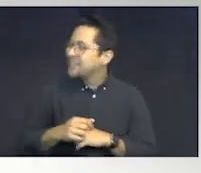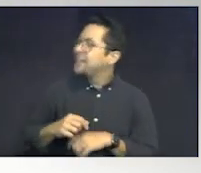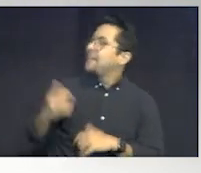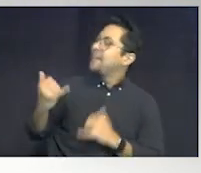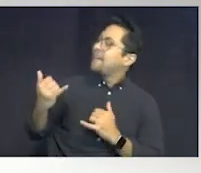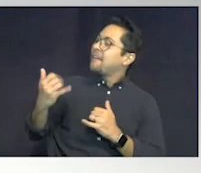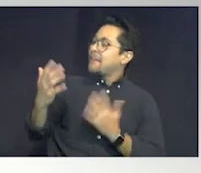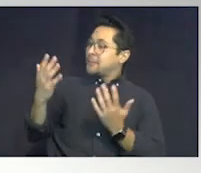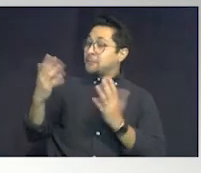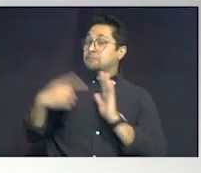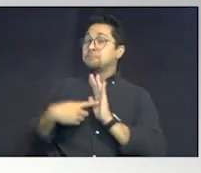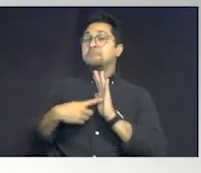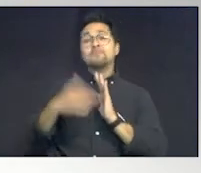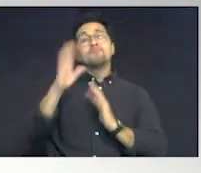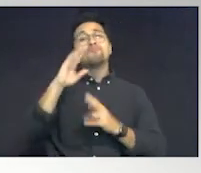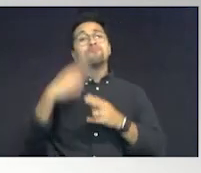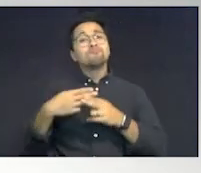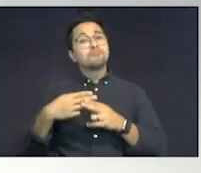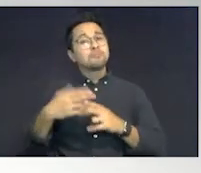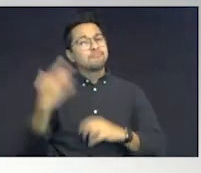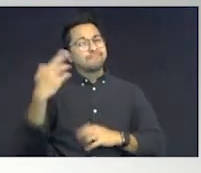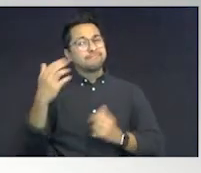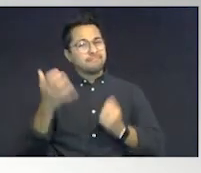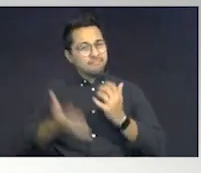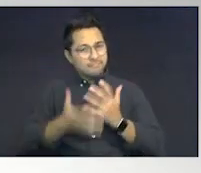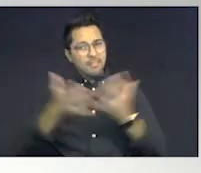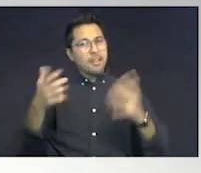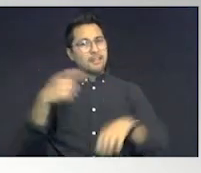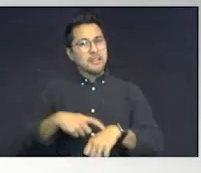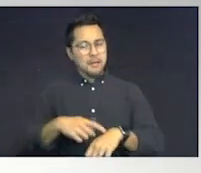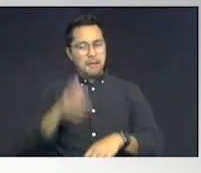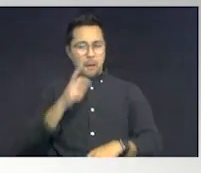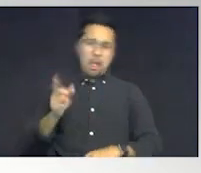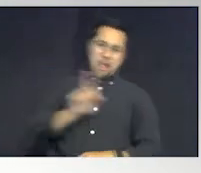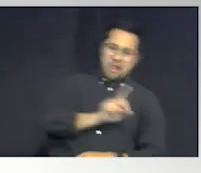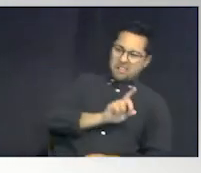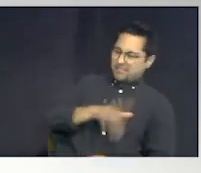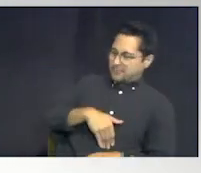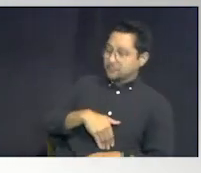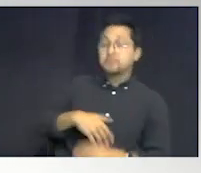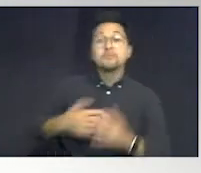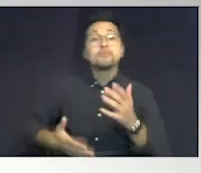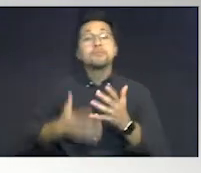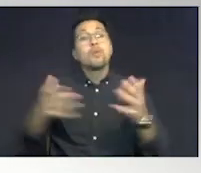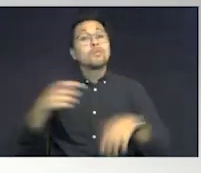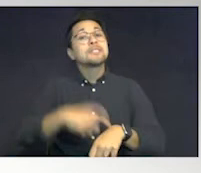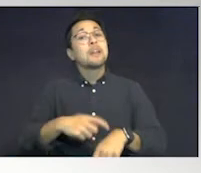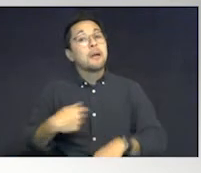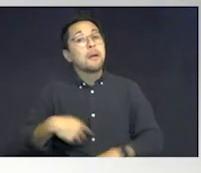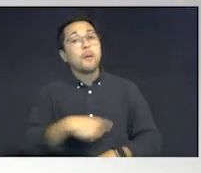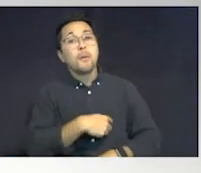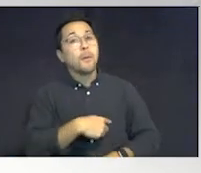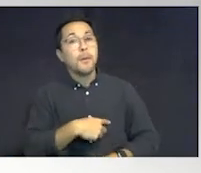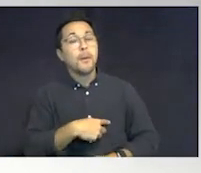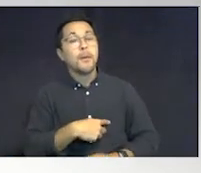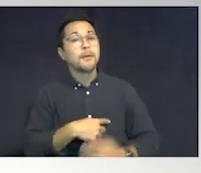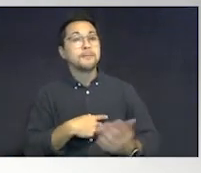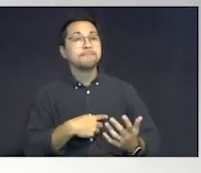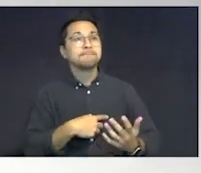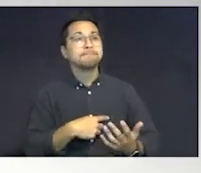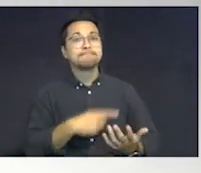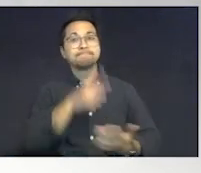Let's say we're going to talk about it, because a lot of time, let me get out of the way here for a second. A lot of time, do not tell,